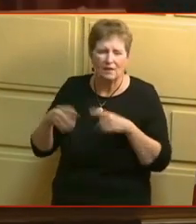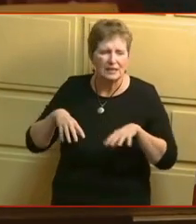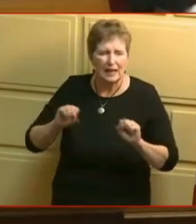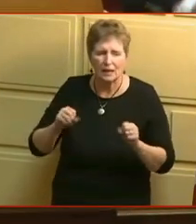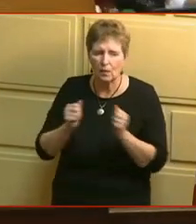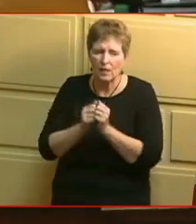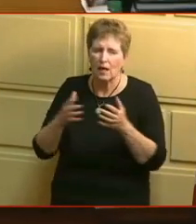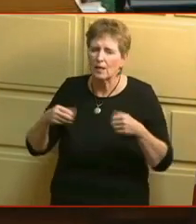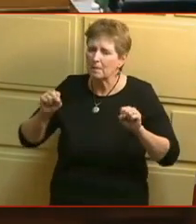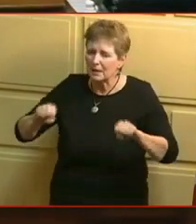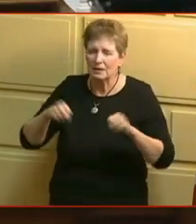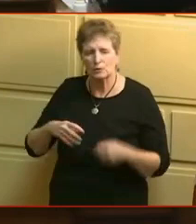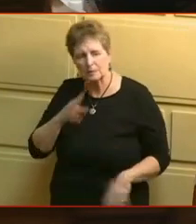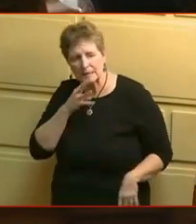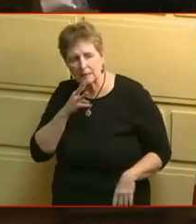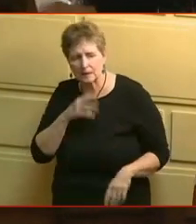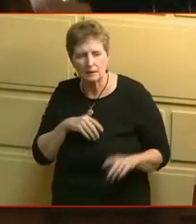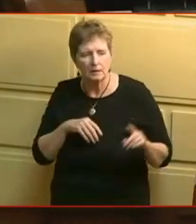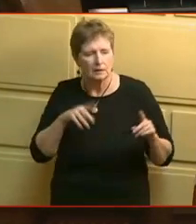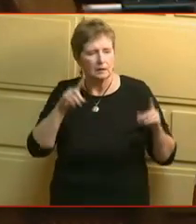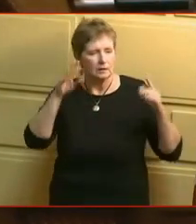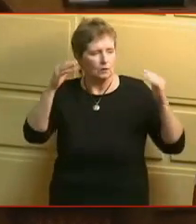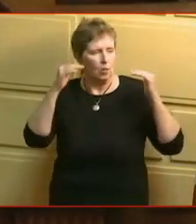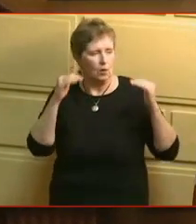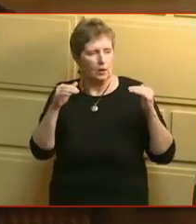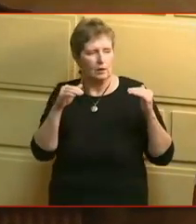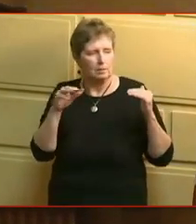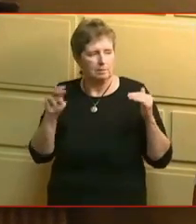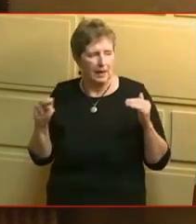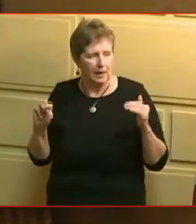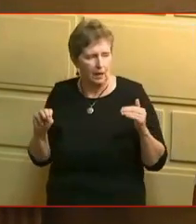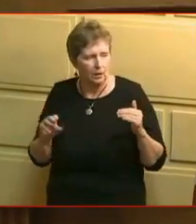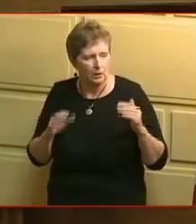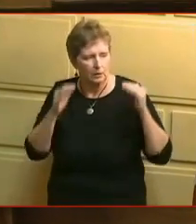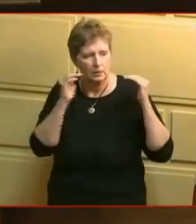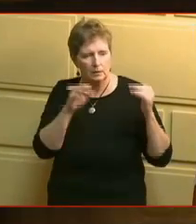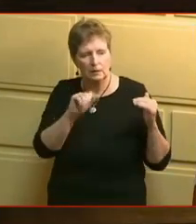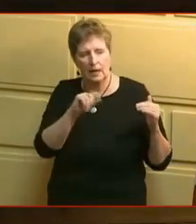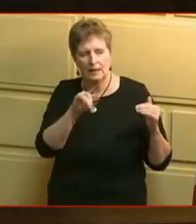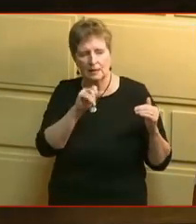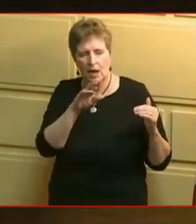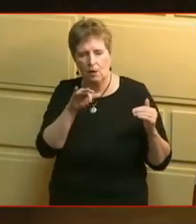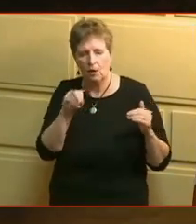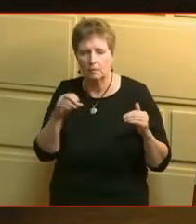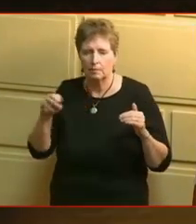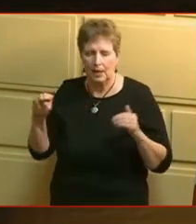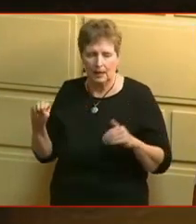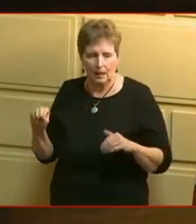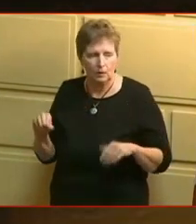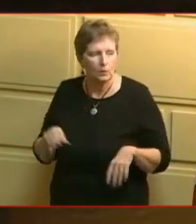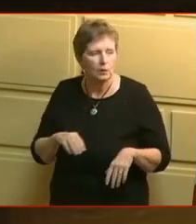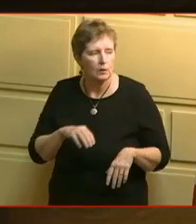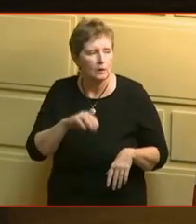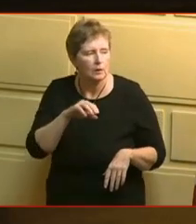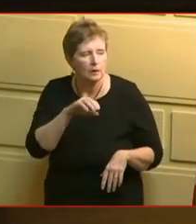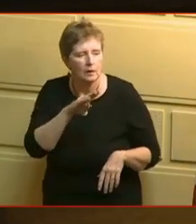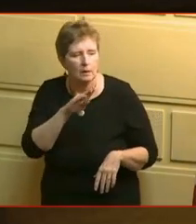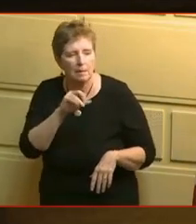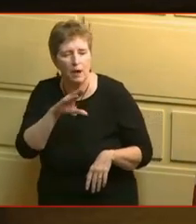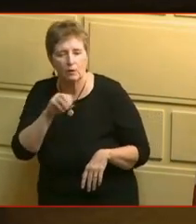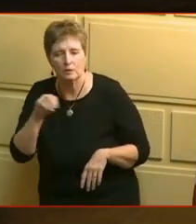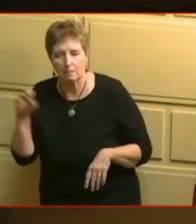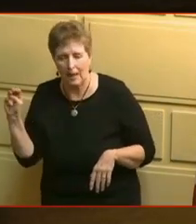Representative Amore. Representative Azanaro. Representative Barros.